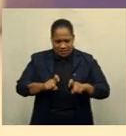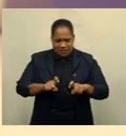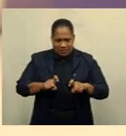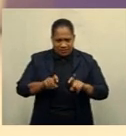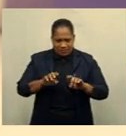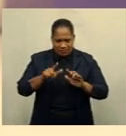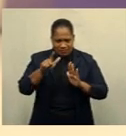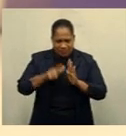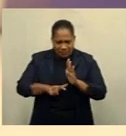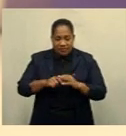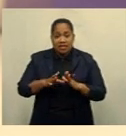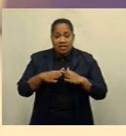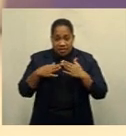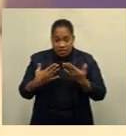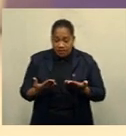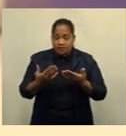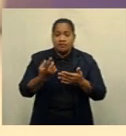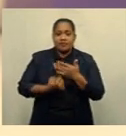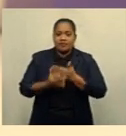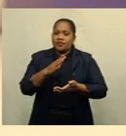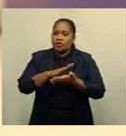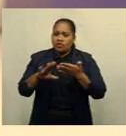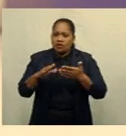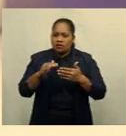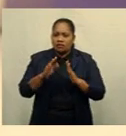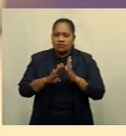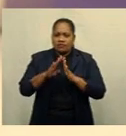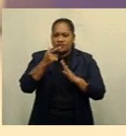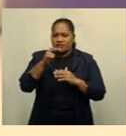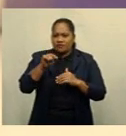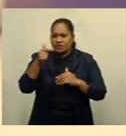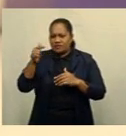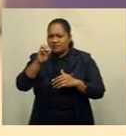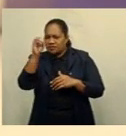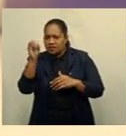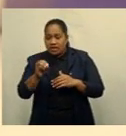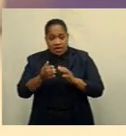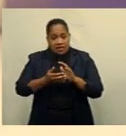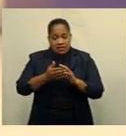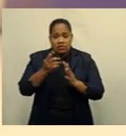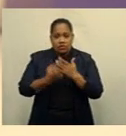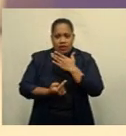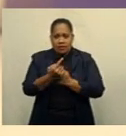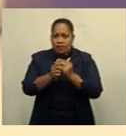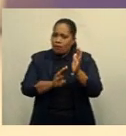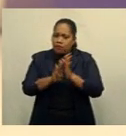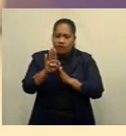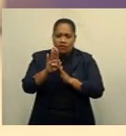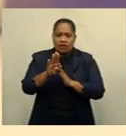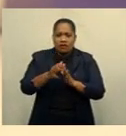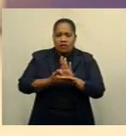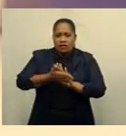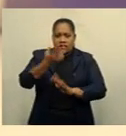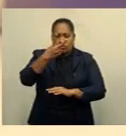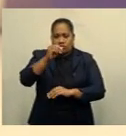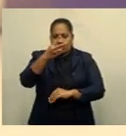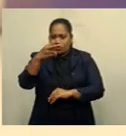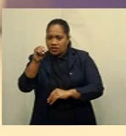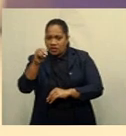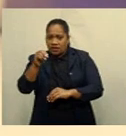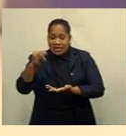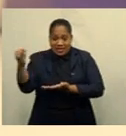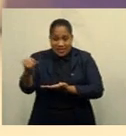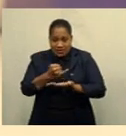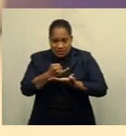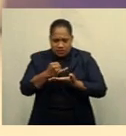.7% against the yen this week and hit its highest since March 2020 as investors have reassessed short